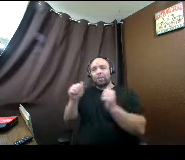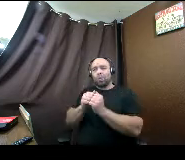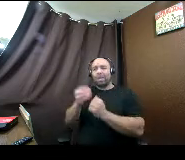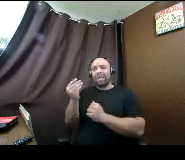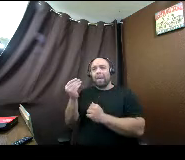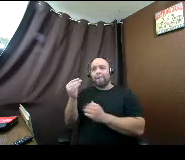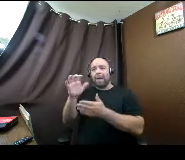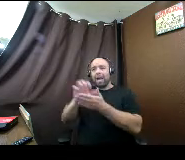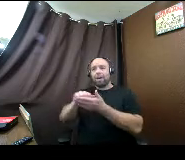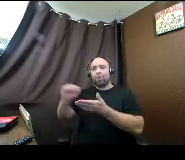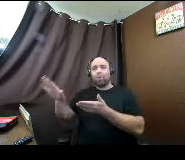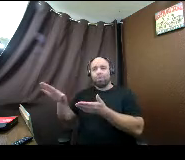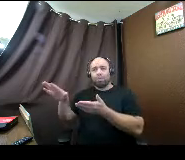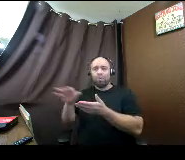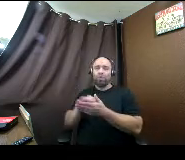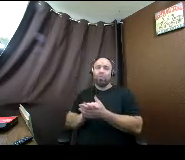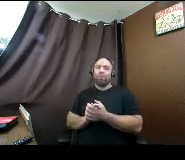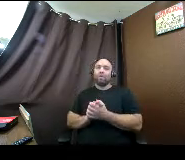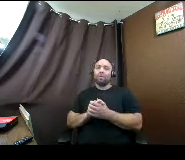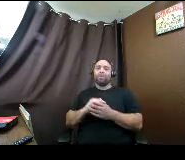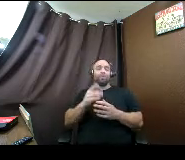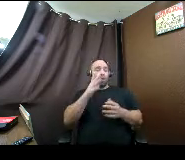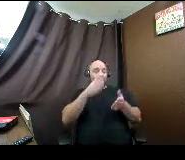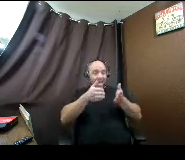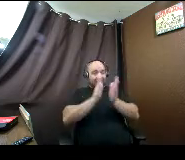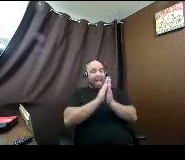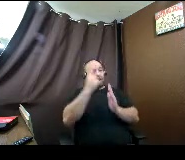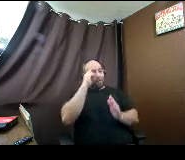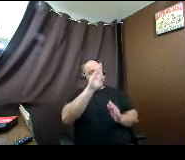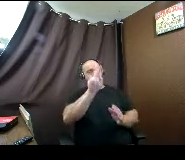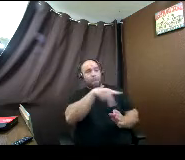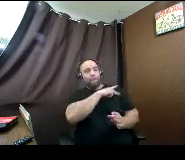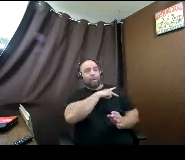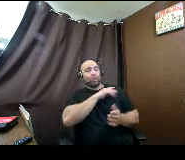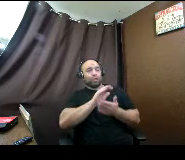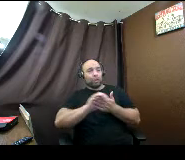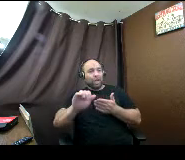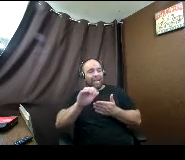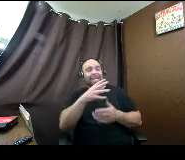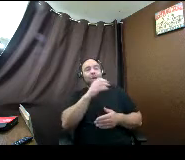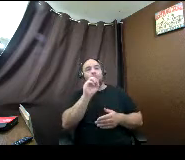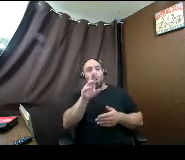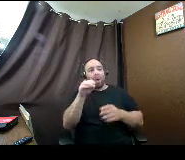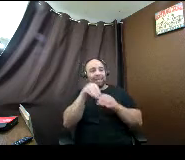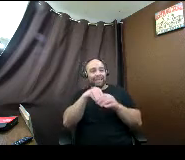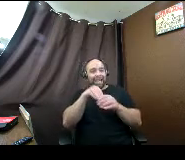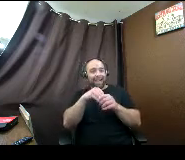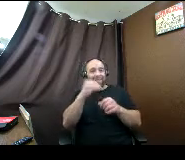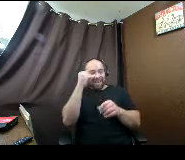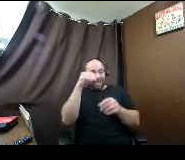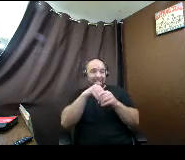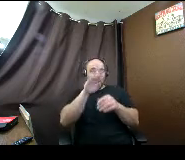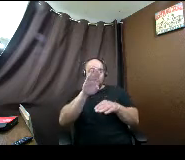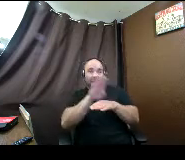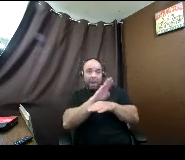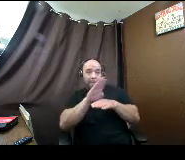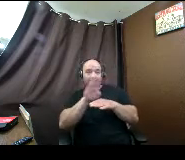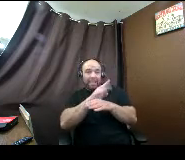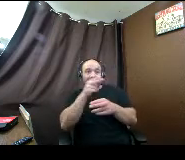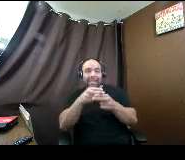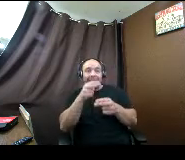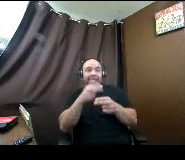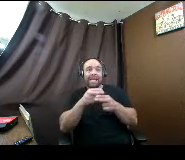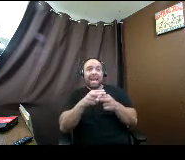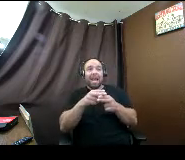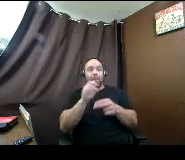So what's going to ask for your personal checking. and savings if it's in your business name. that is a sometimes a business asset. if you